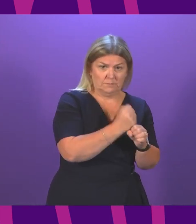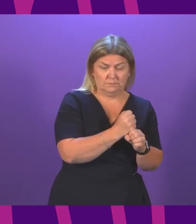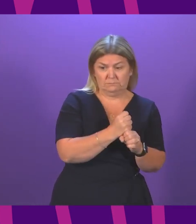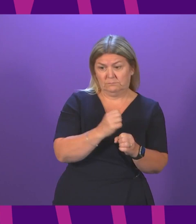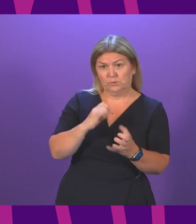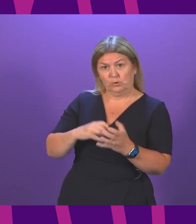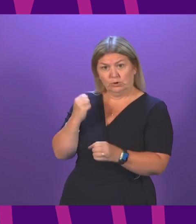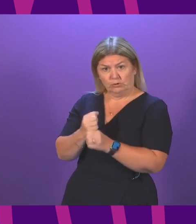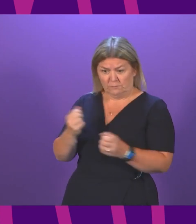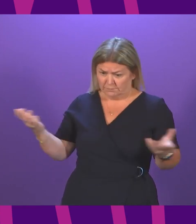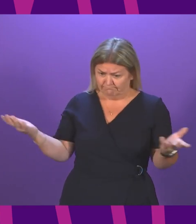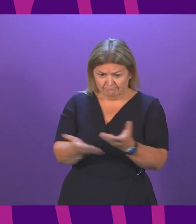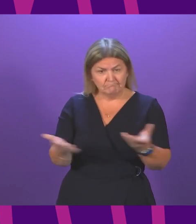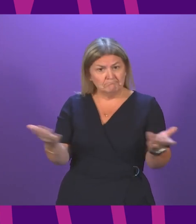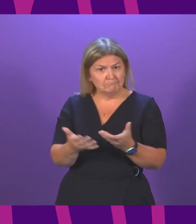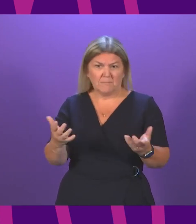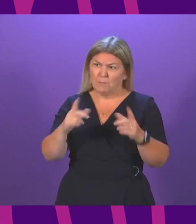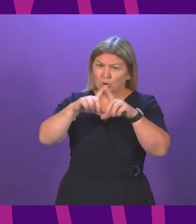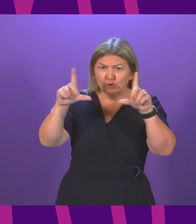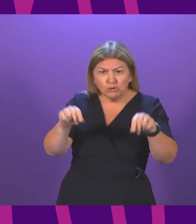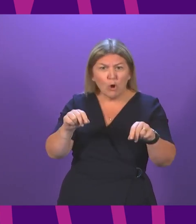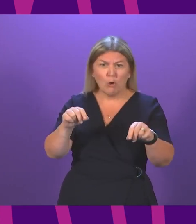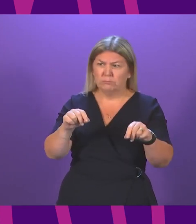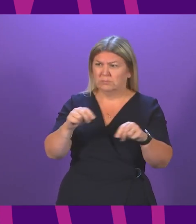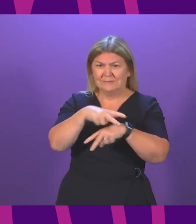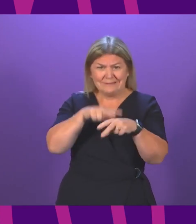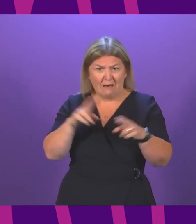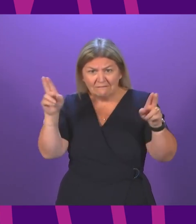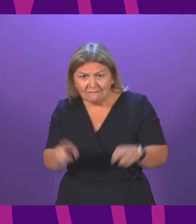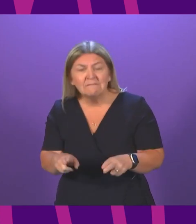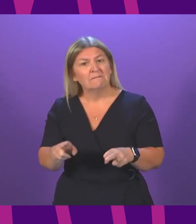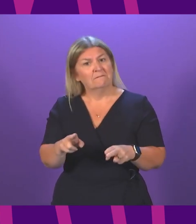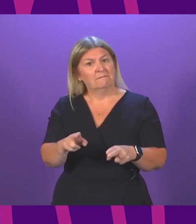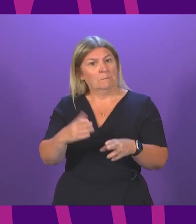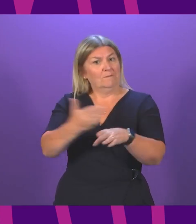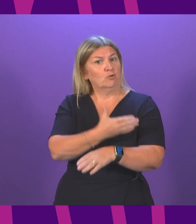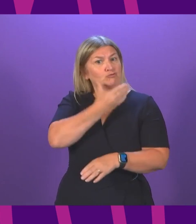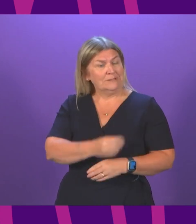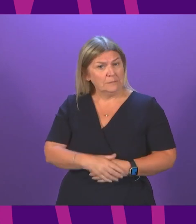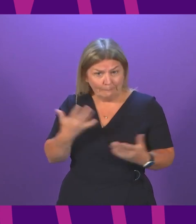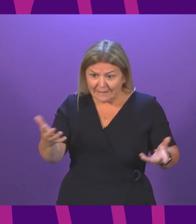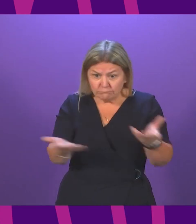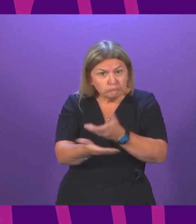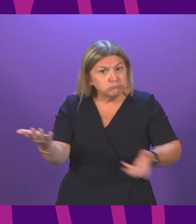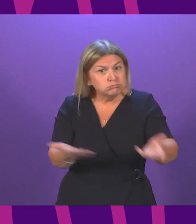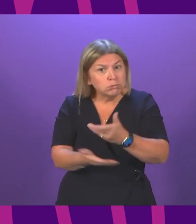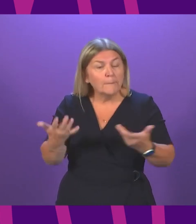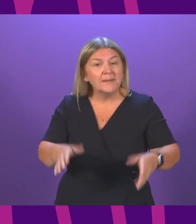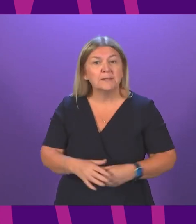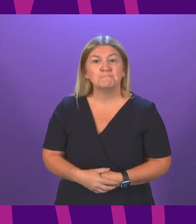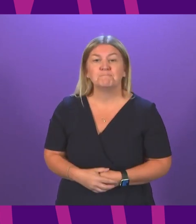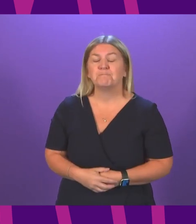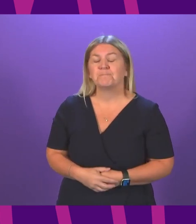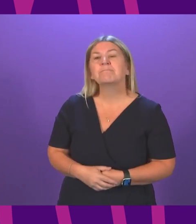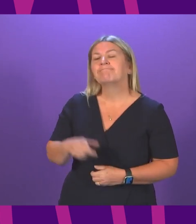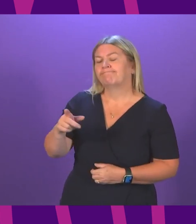retail stock and staff shortages in the run-up to Christmas. First Minister. Well, Scottish Ministers first wrote to the